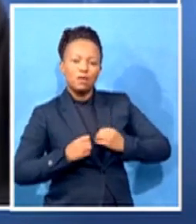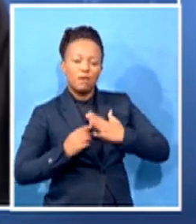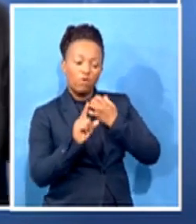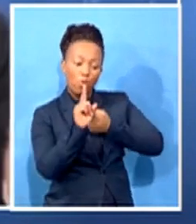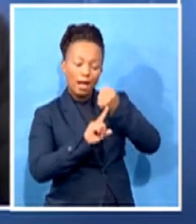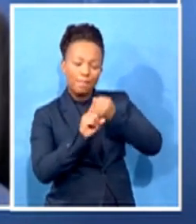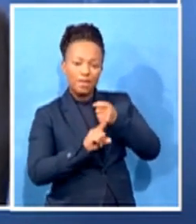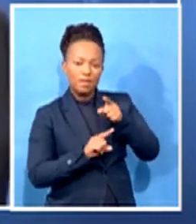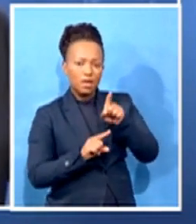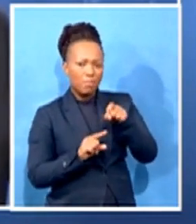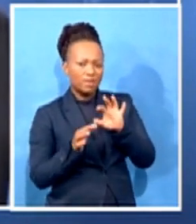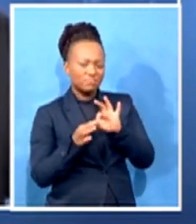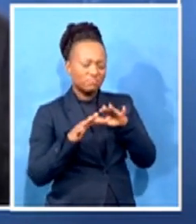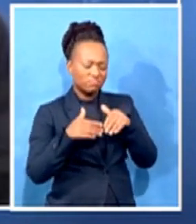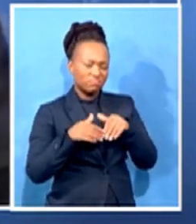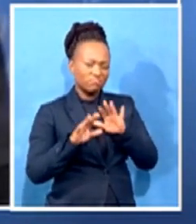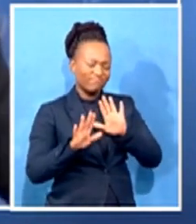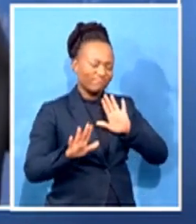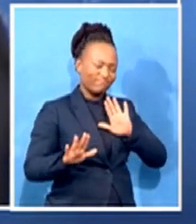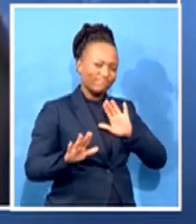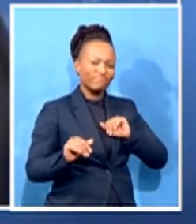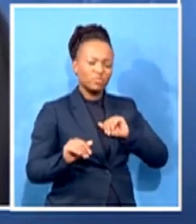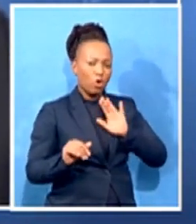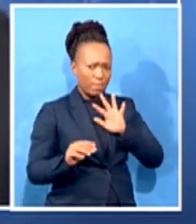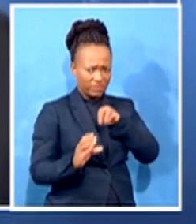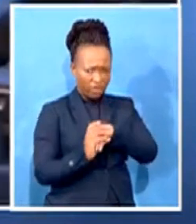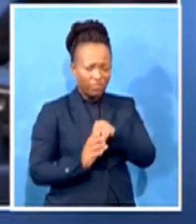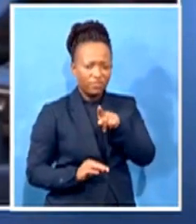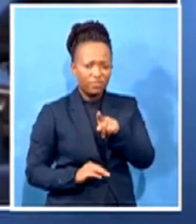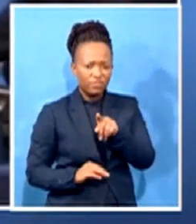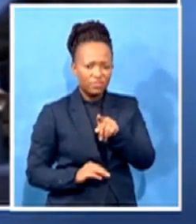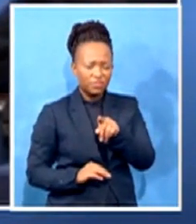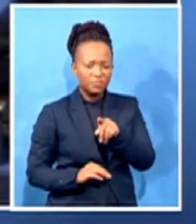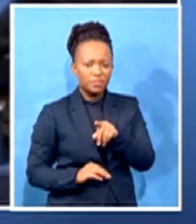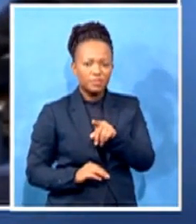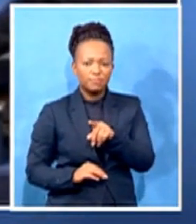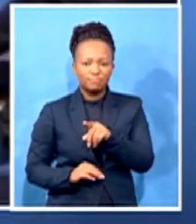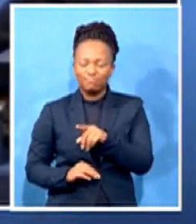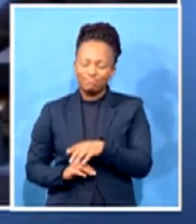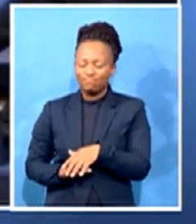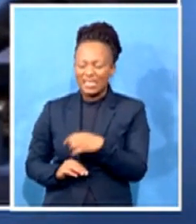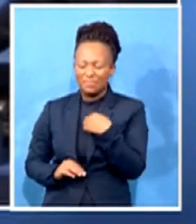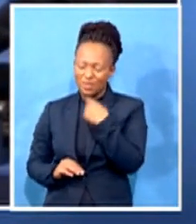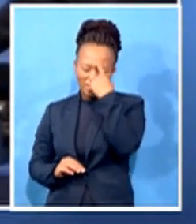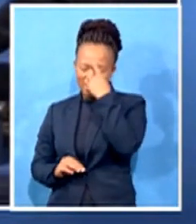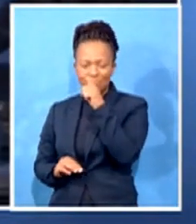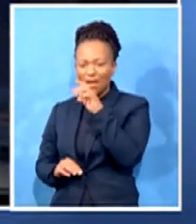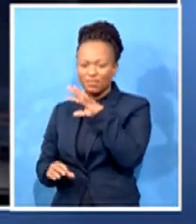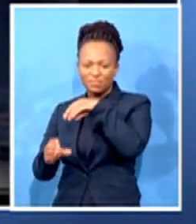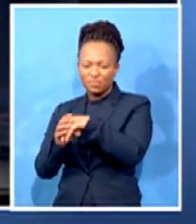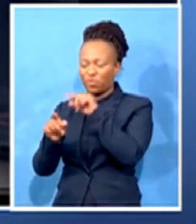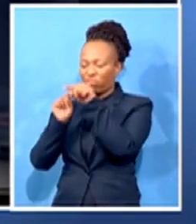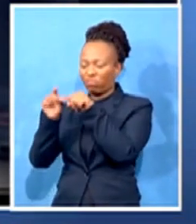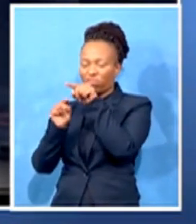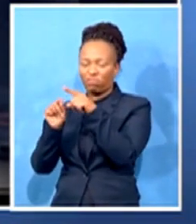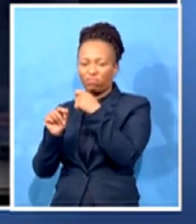think? I don't think he has to go there. And in fact, if Donald Trump is quarantined, there may not be a second debate. But what there